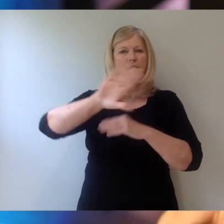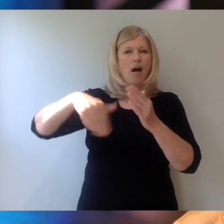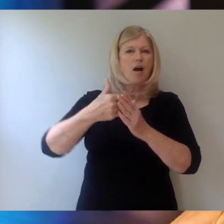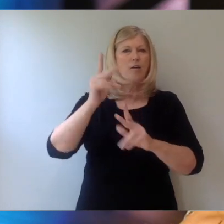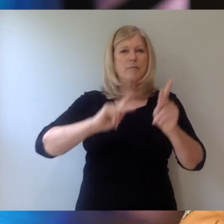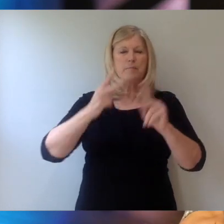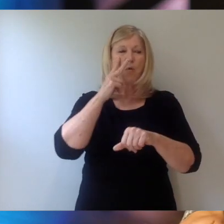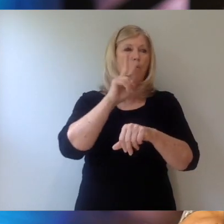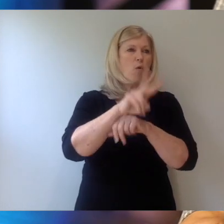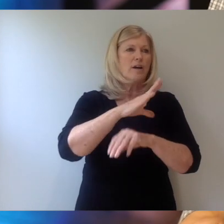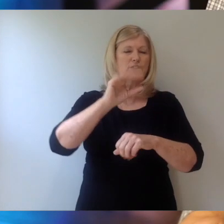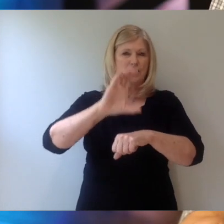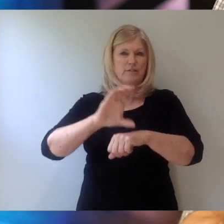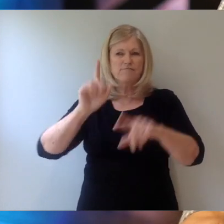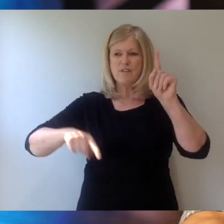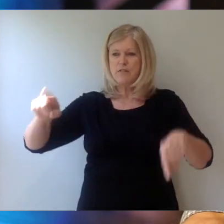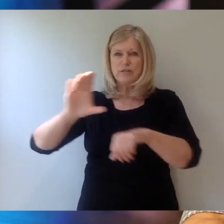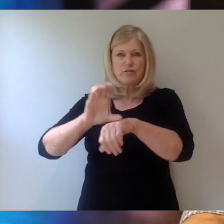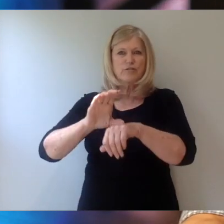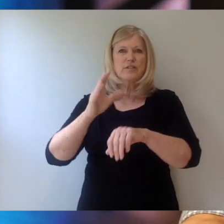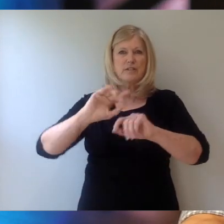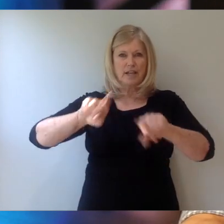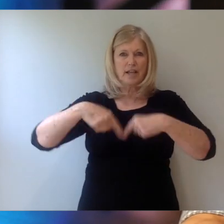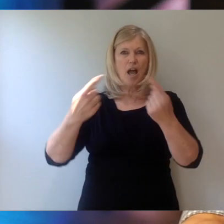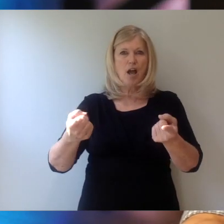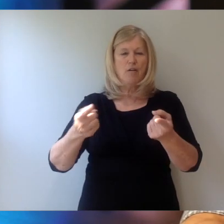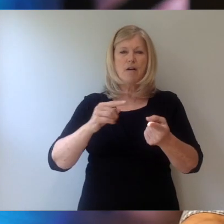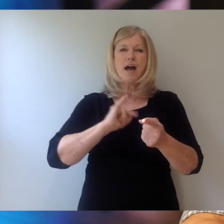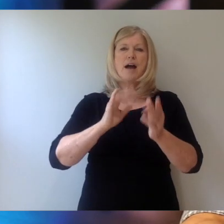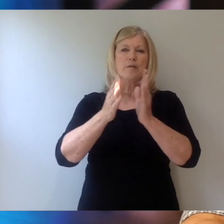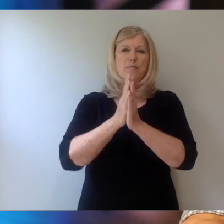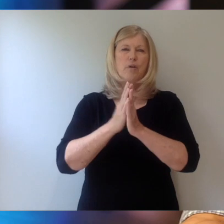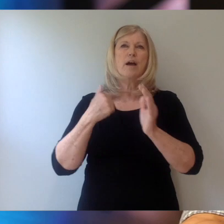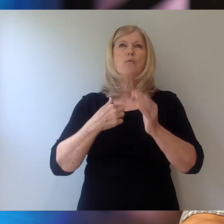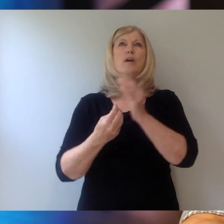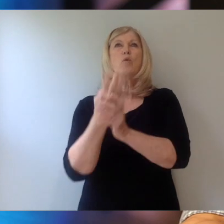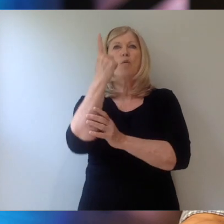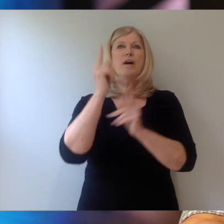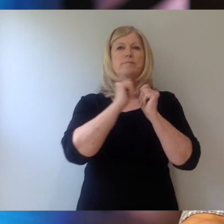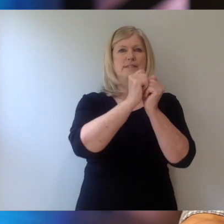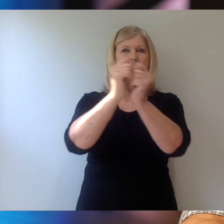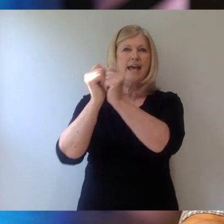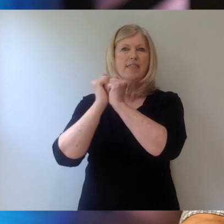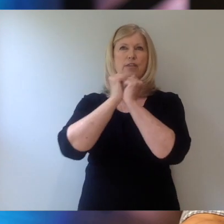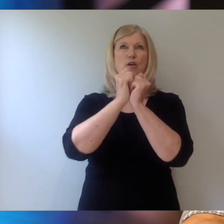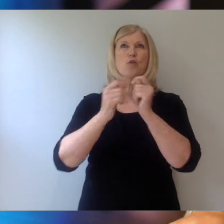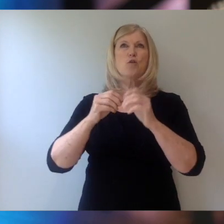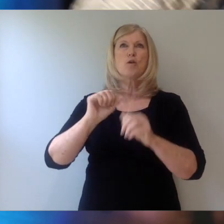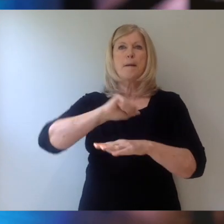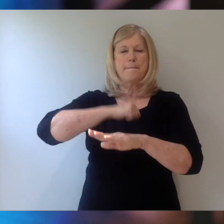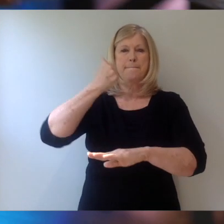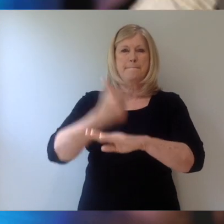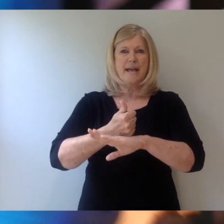that they are a part of. Father, I pray that we would grow up together, rooted in your word.